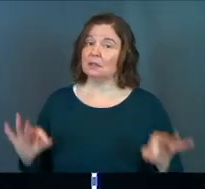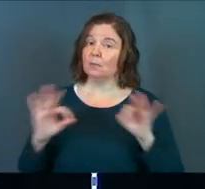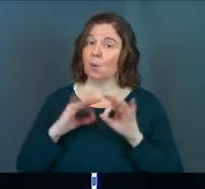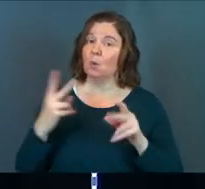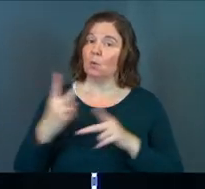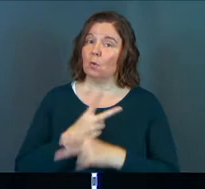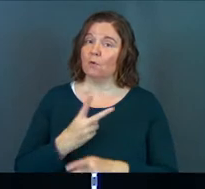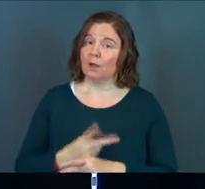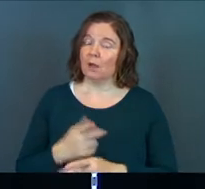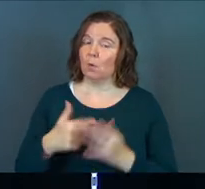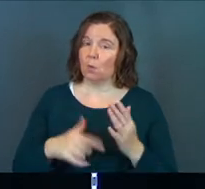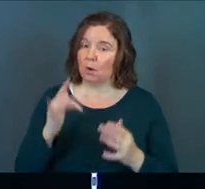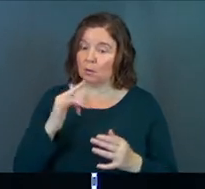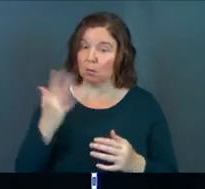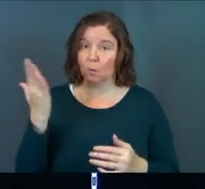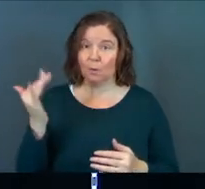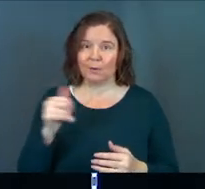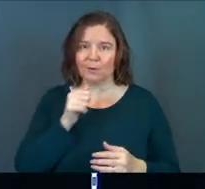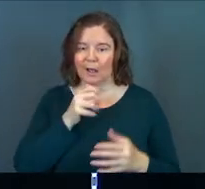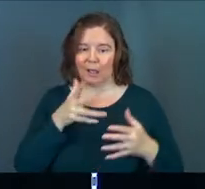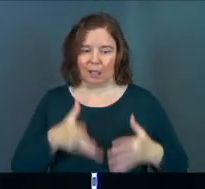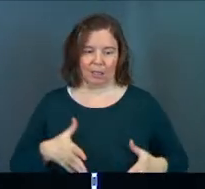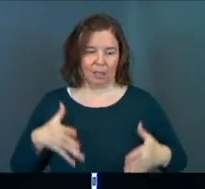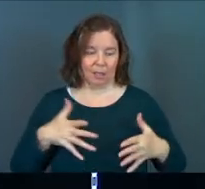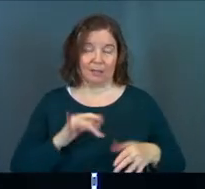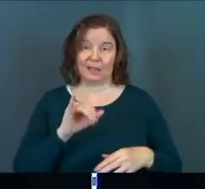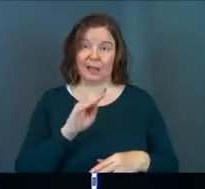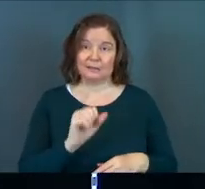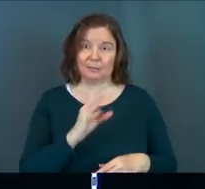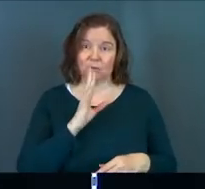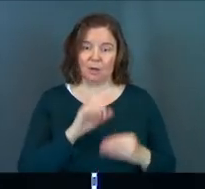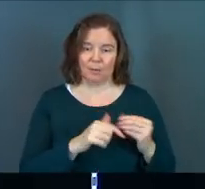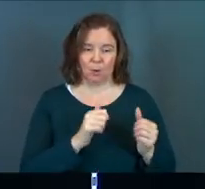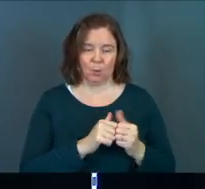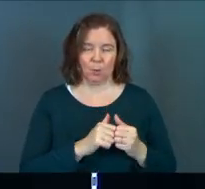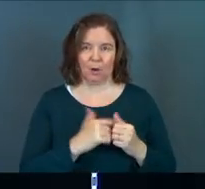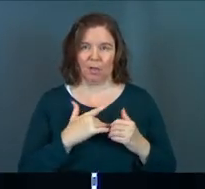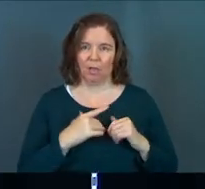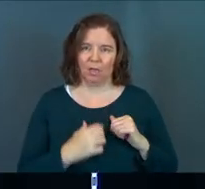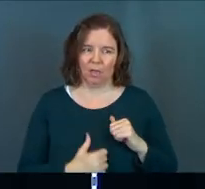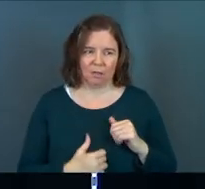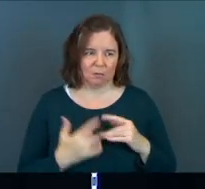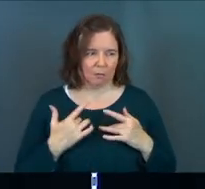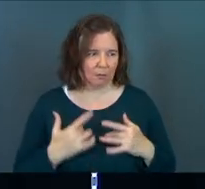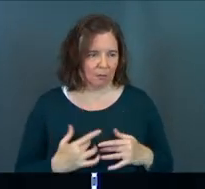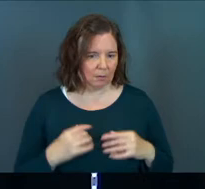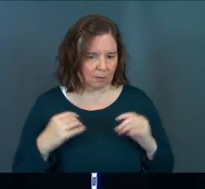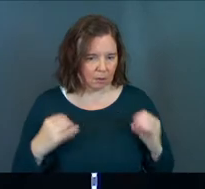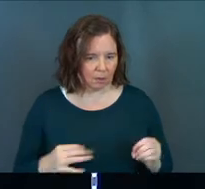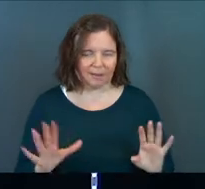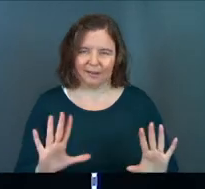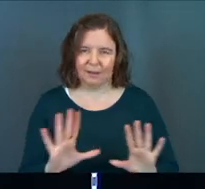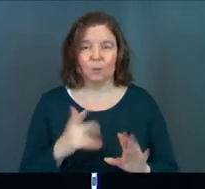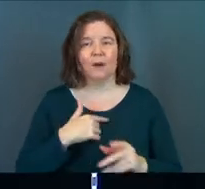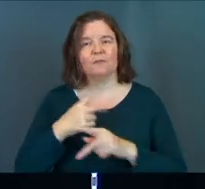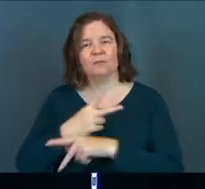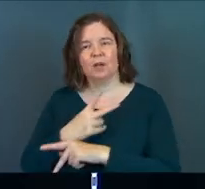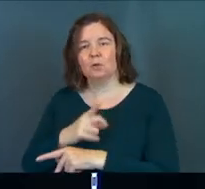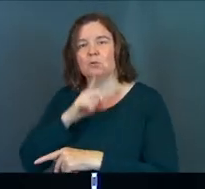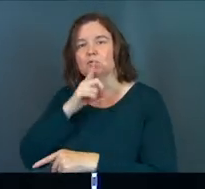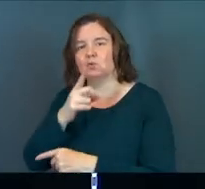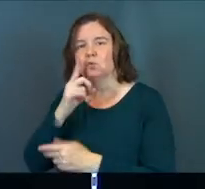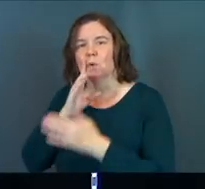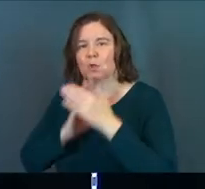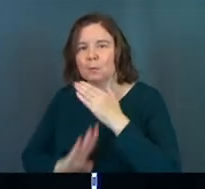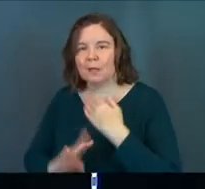for us to figure out what it is so that we're not left in this place, like James talks about, with the brokenness, with nothing. But we have to figure out what that true